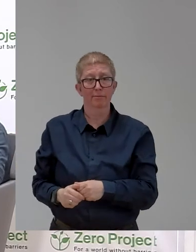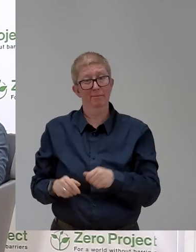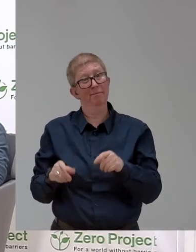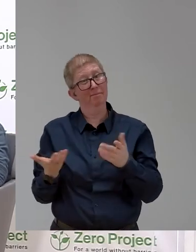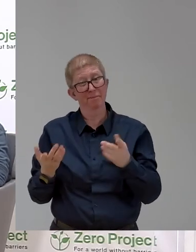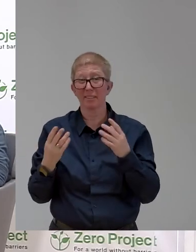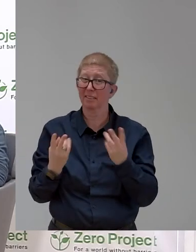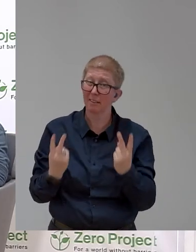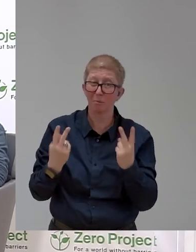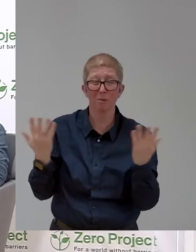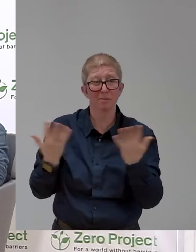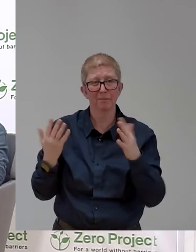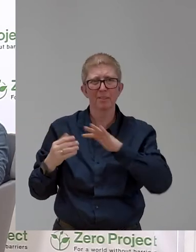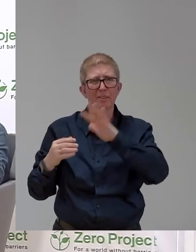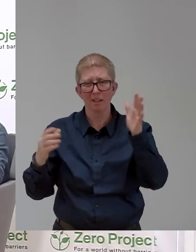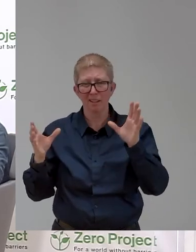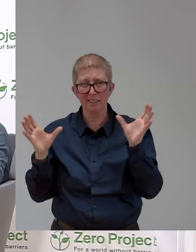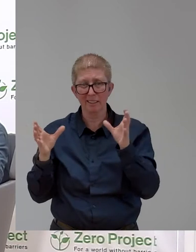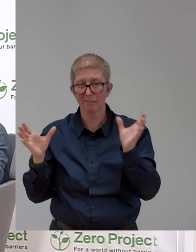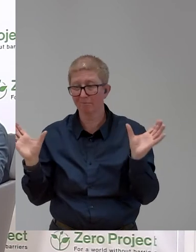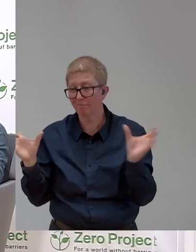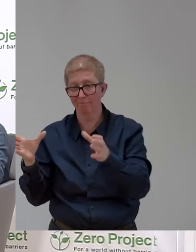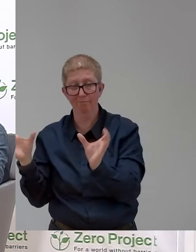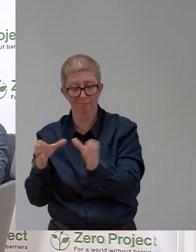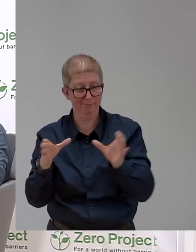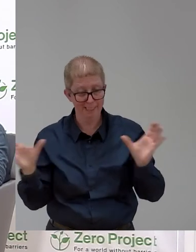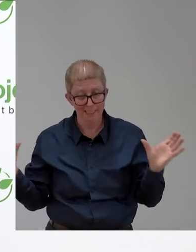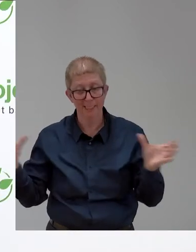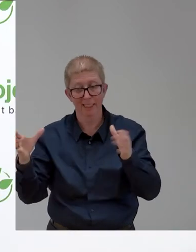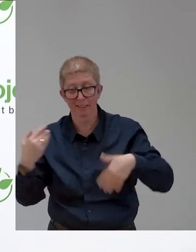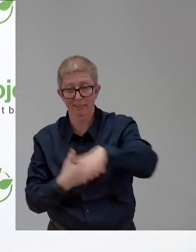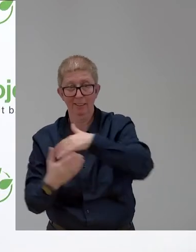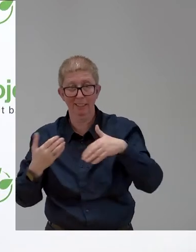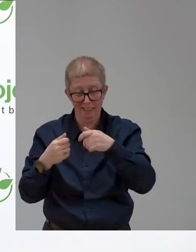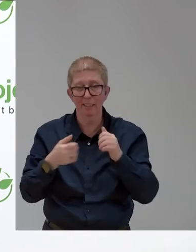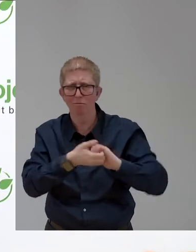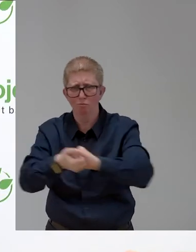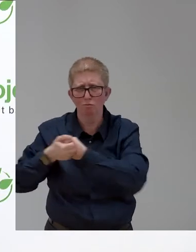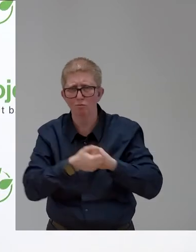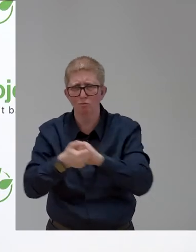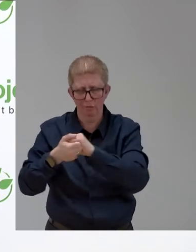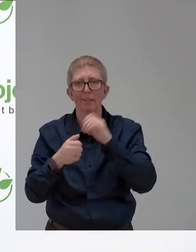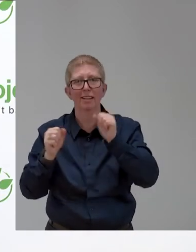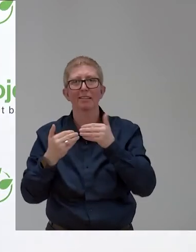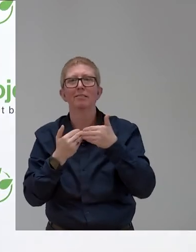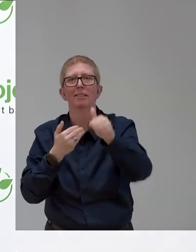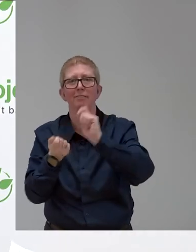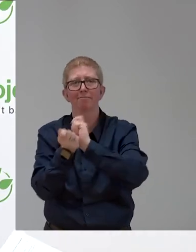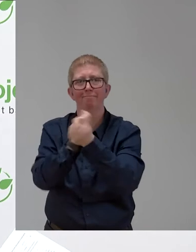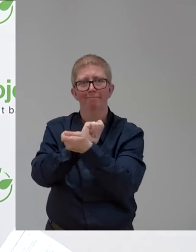to make change happen. Very good. I'm a keen listener to radio. And the other day I heard you on